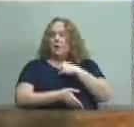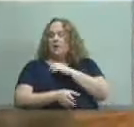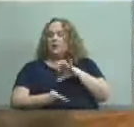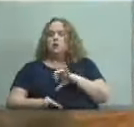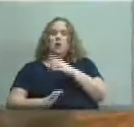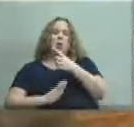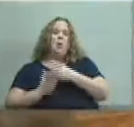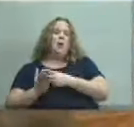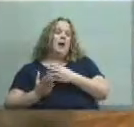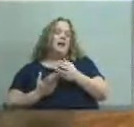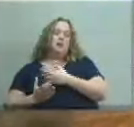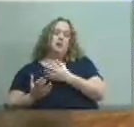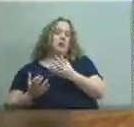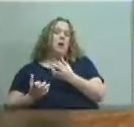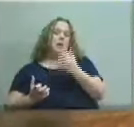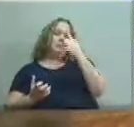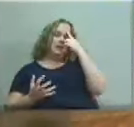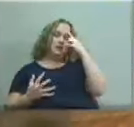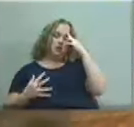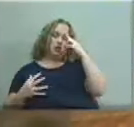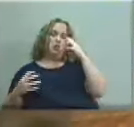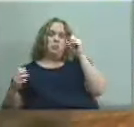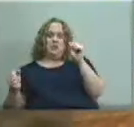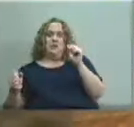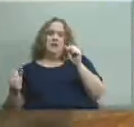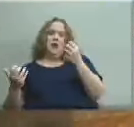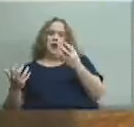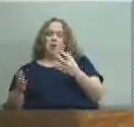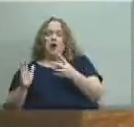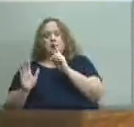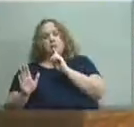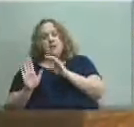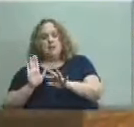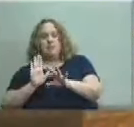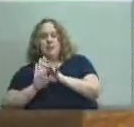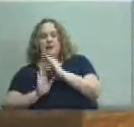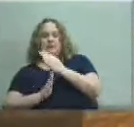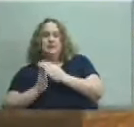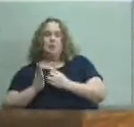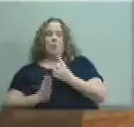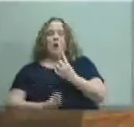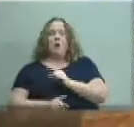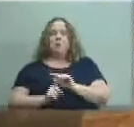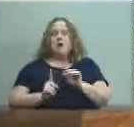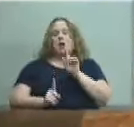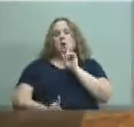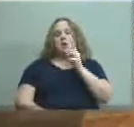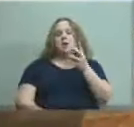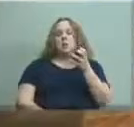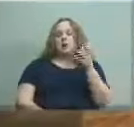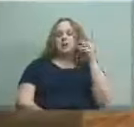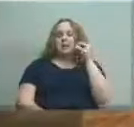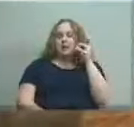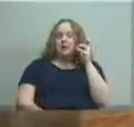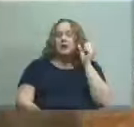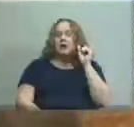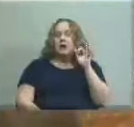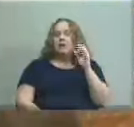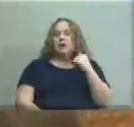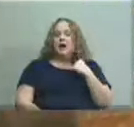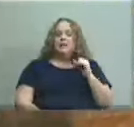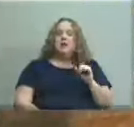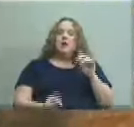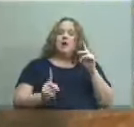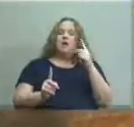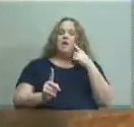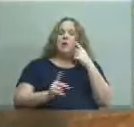that's my fear and that's my hesitation to accept this but i i really would like to hear from if we have an opportunity for